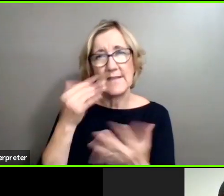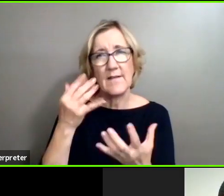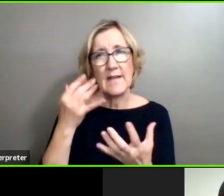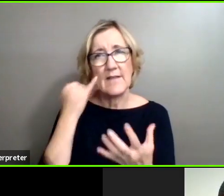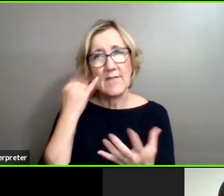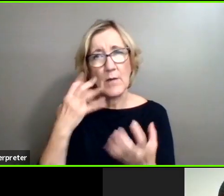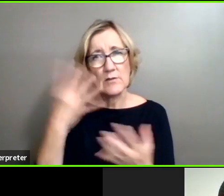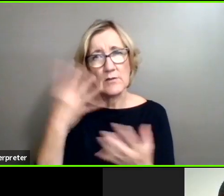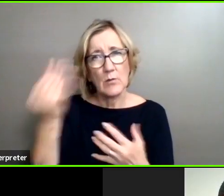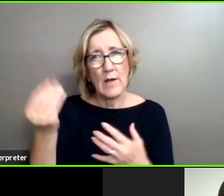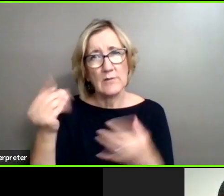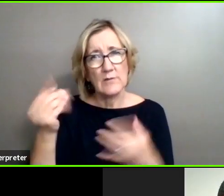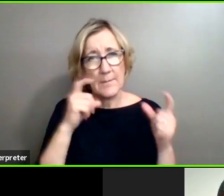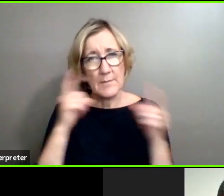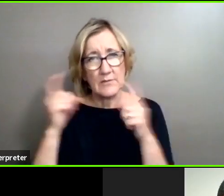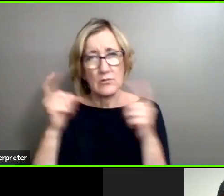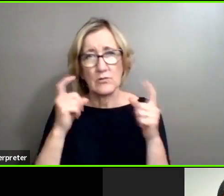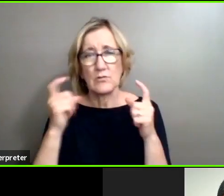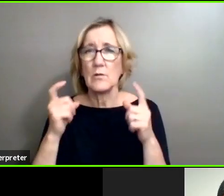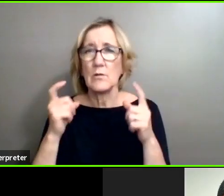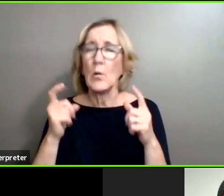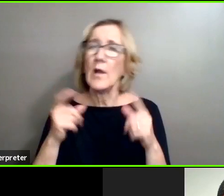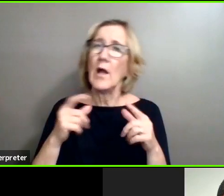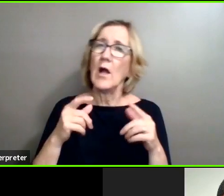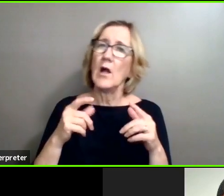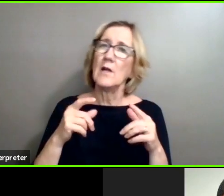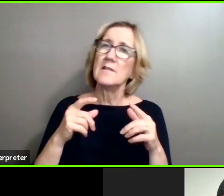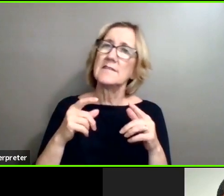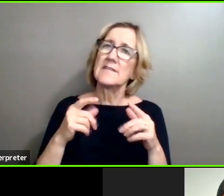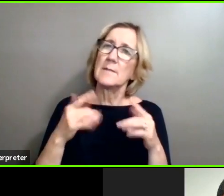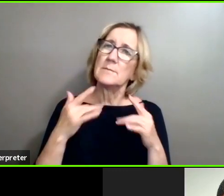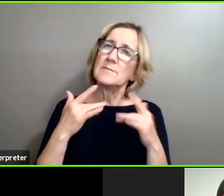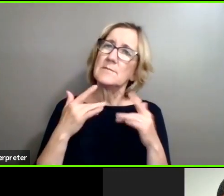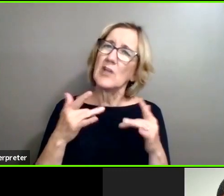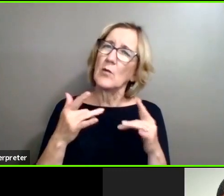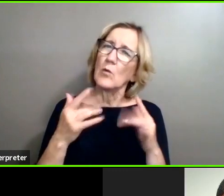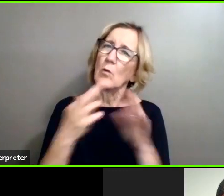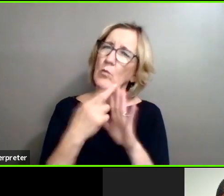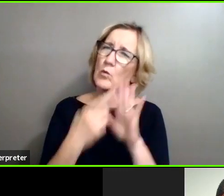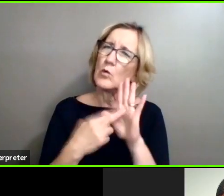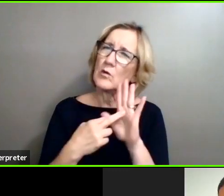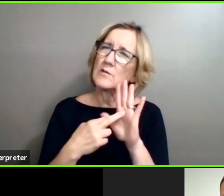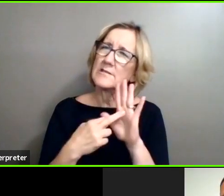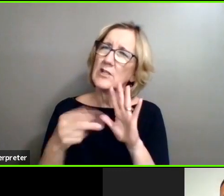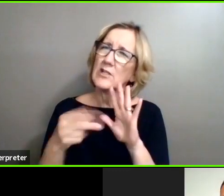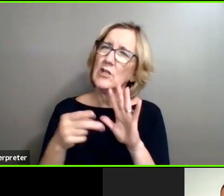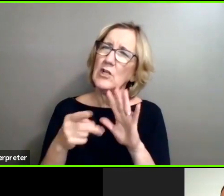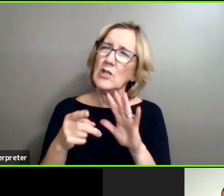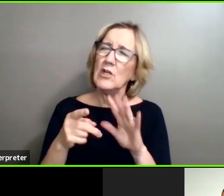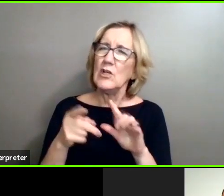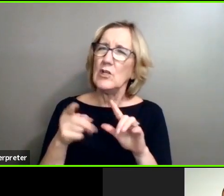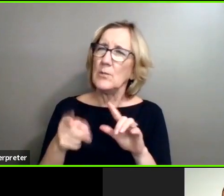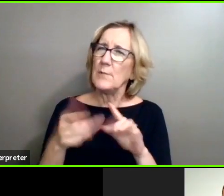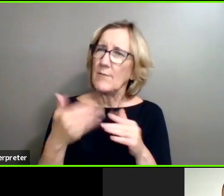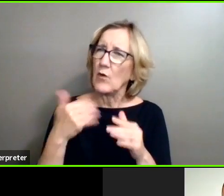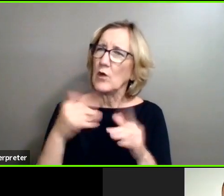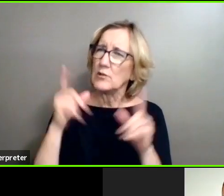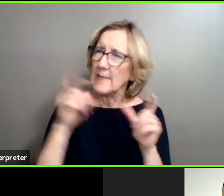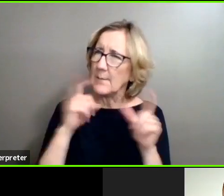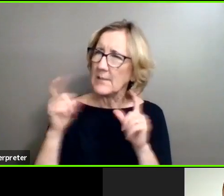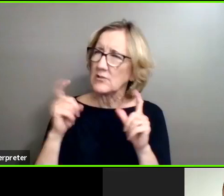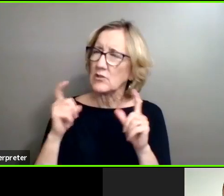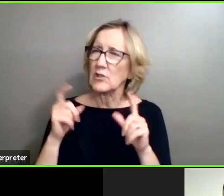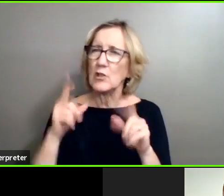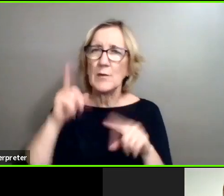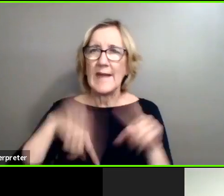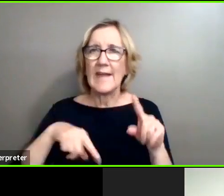pictures? And then what are some general rules that you follow before you take anybody's picture? Because you can't just go around taking anybody's picture all willy-nilly.